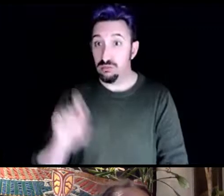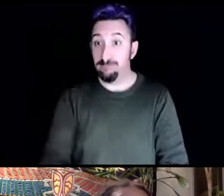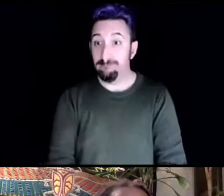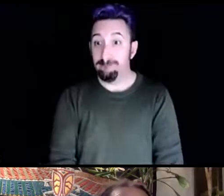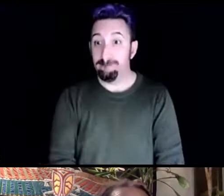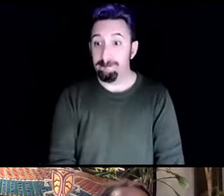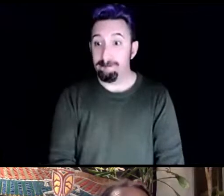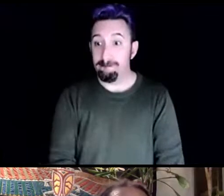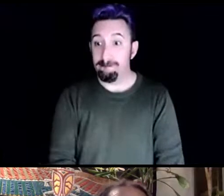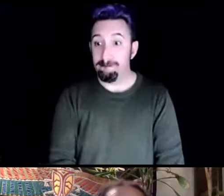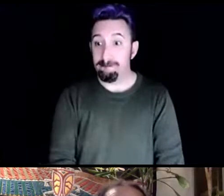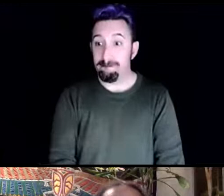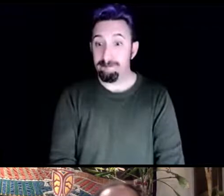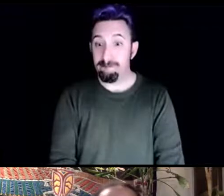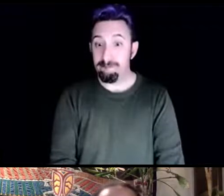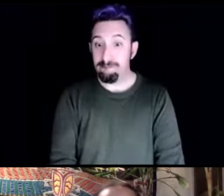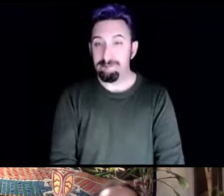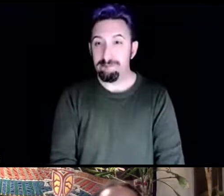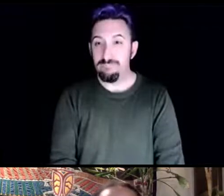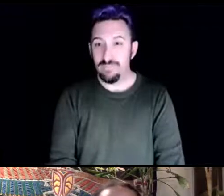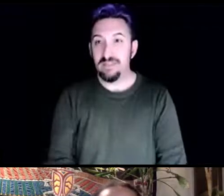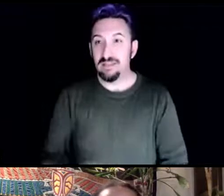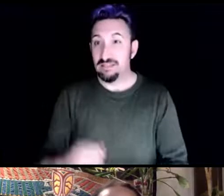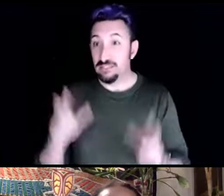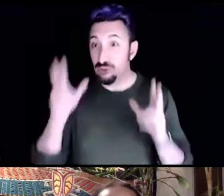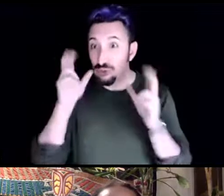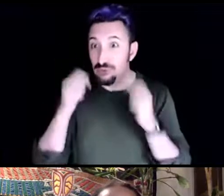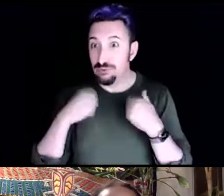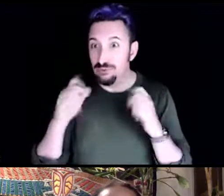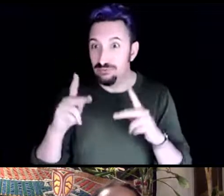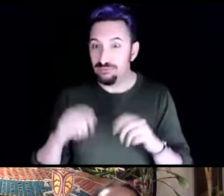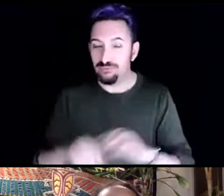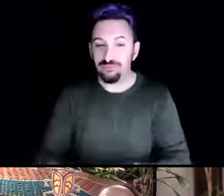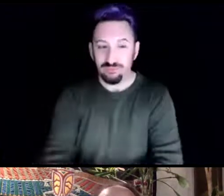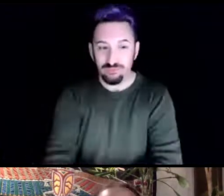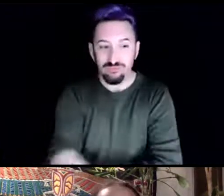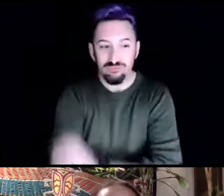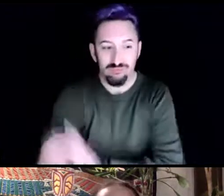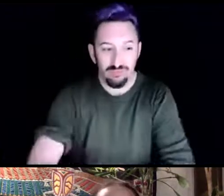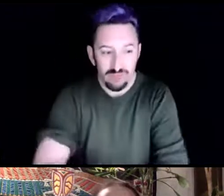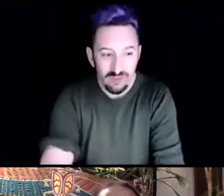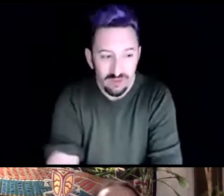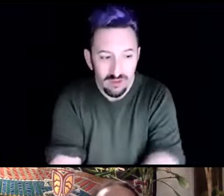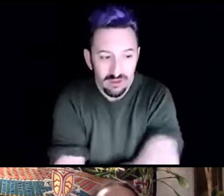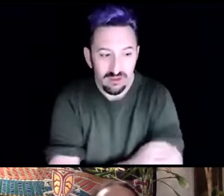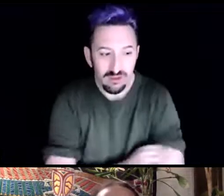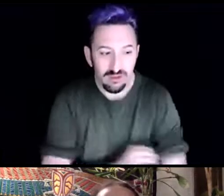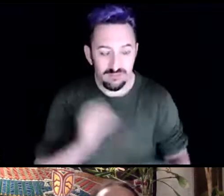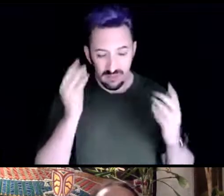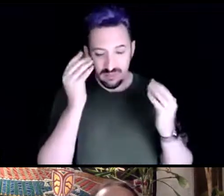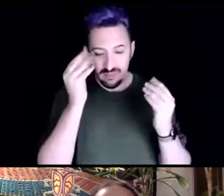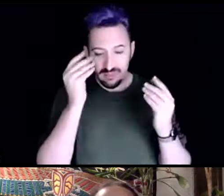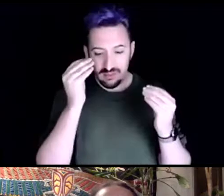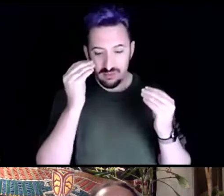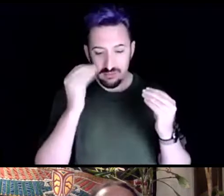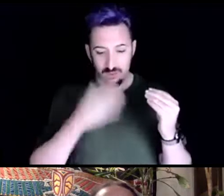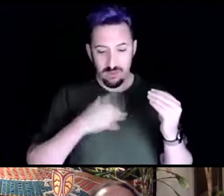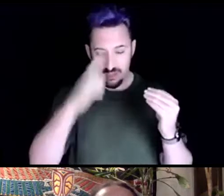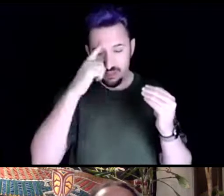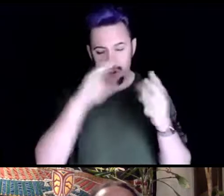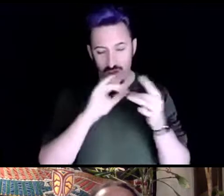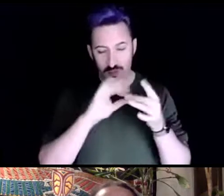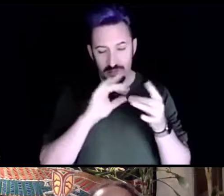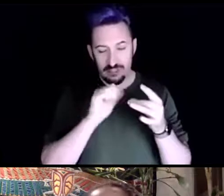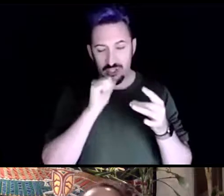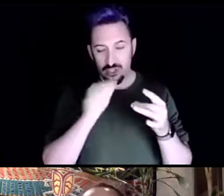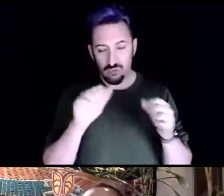unmute myself um i've been putting comments up all the way through so i think i had